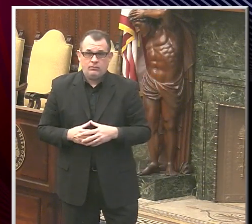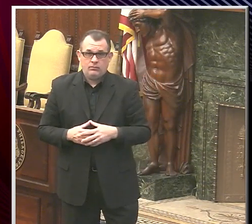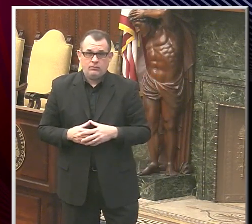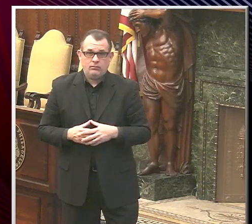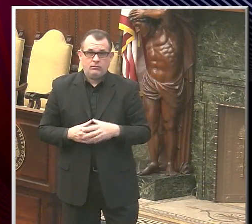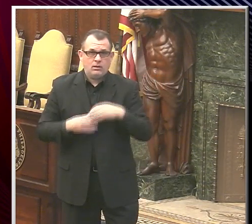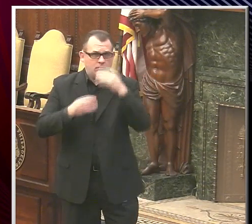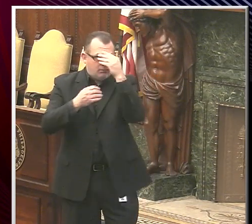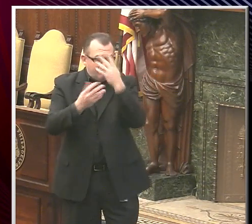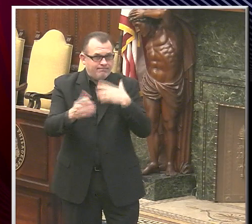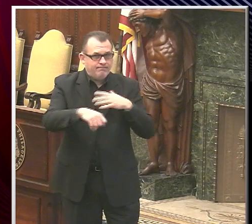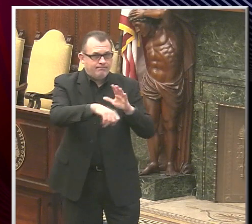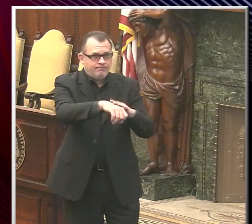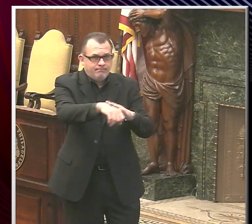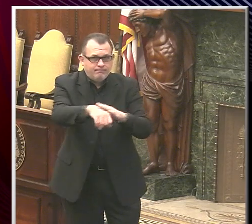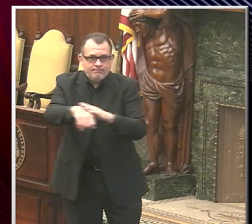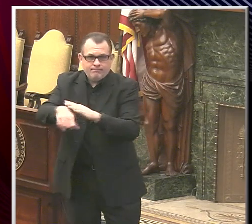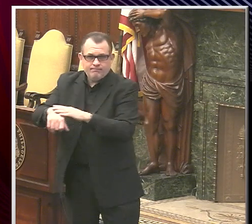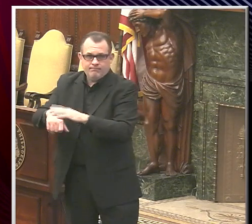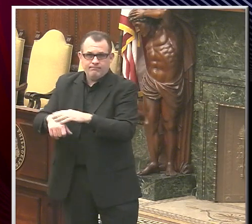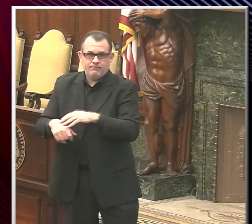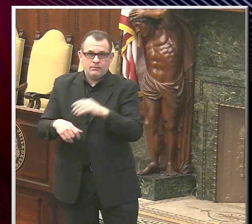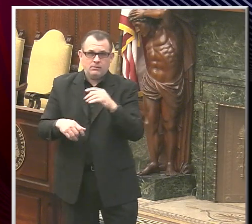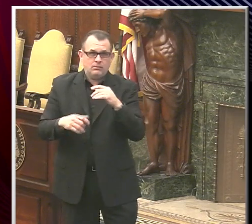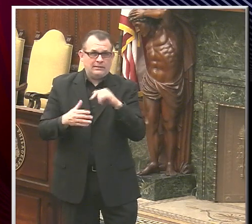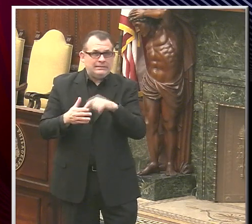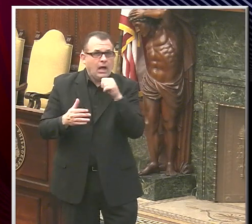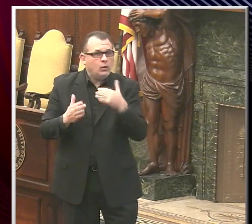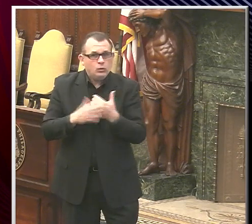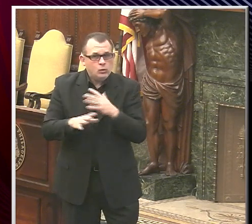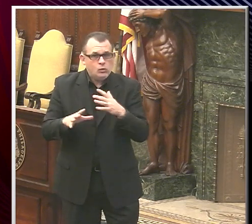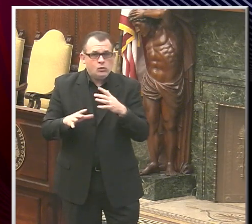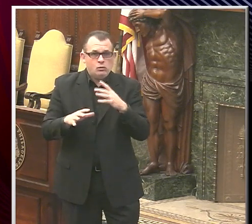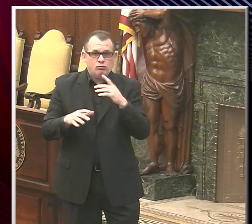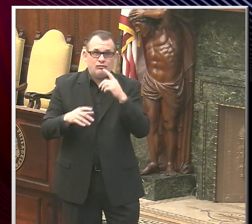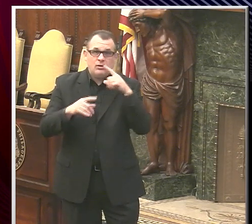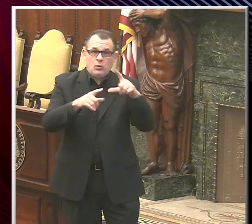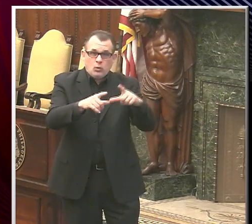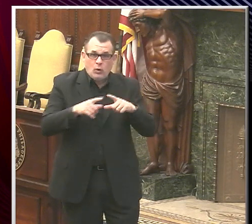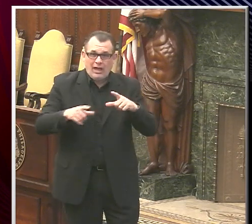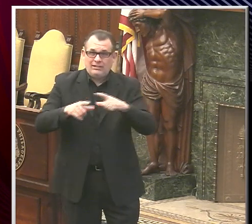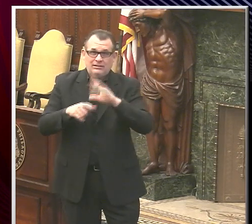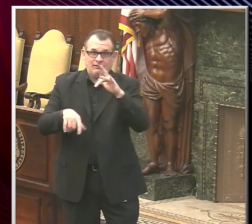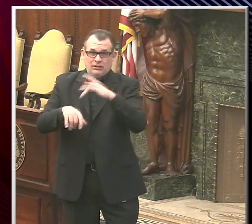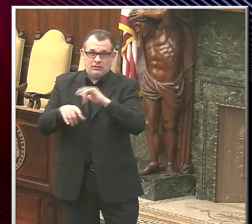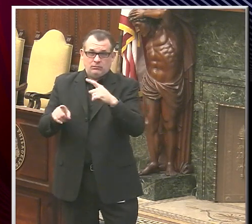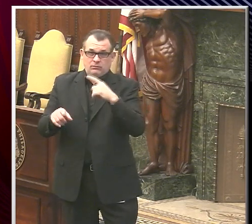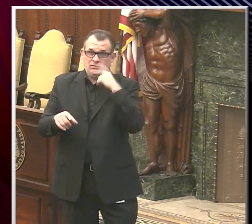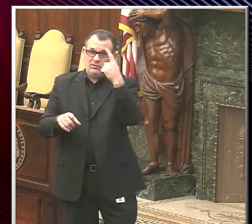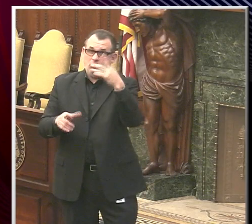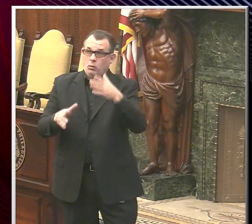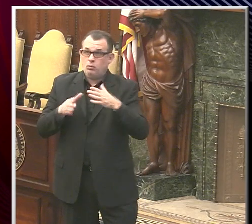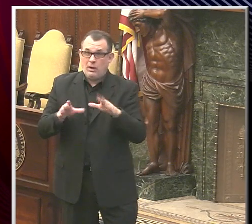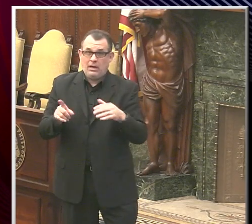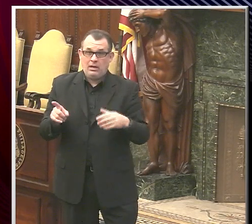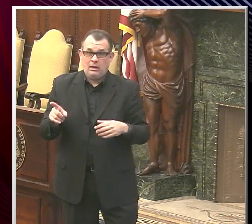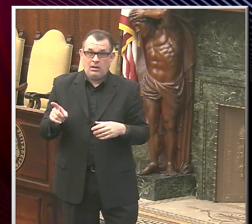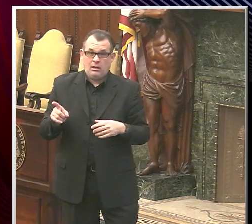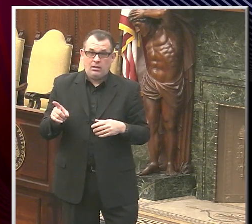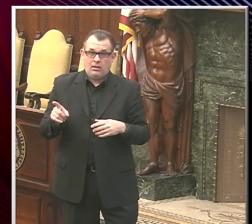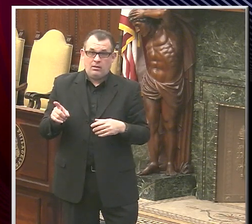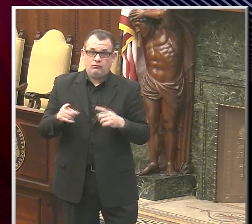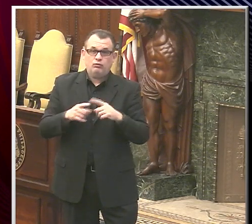here that we are breaking new ground. We're not aware of other locations that have done this, but we do think this is a way to try to have restaurants